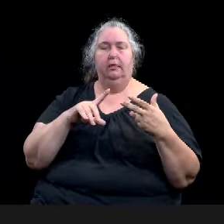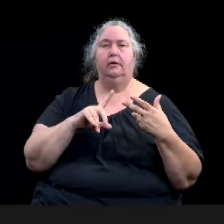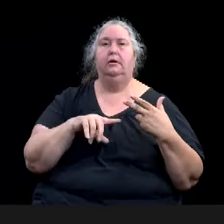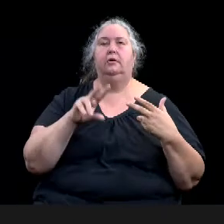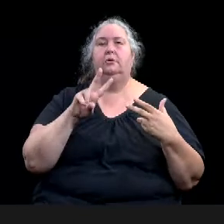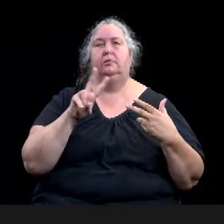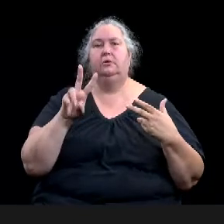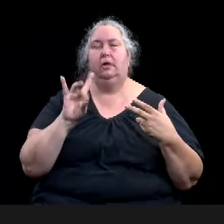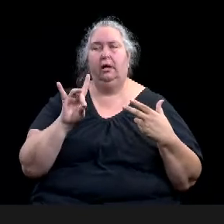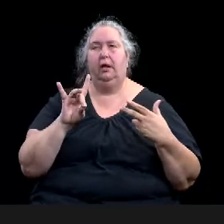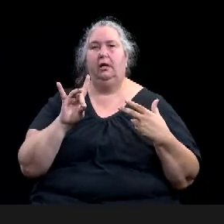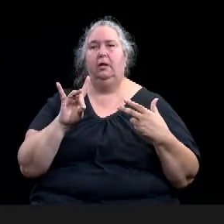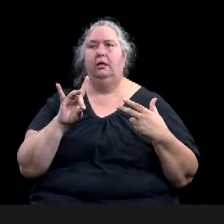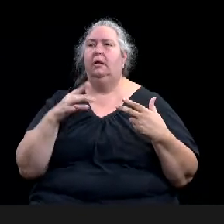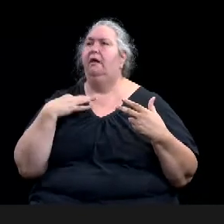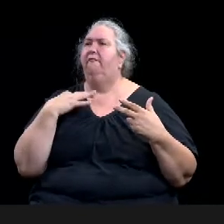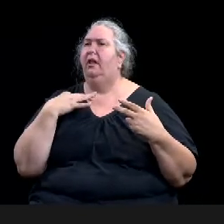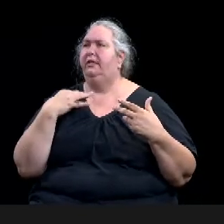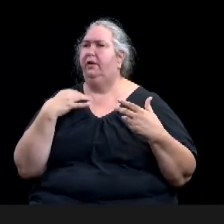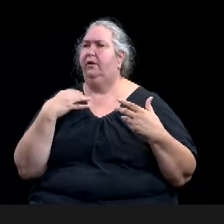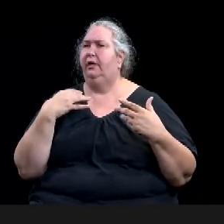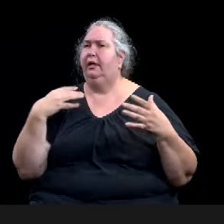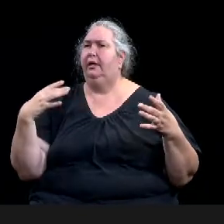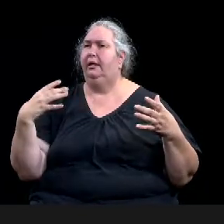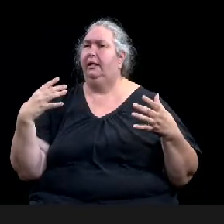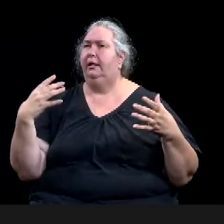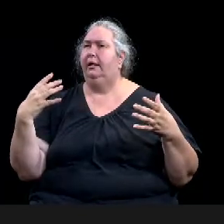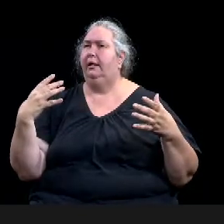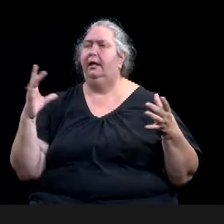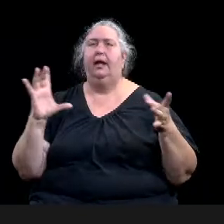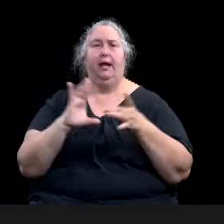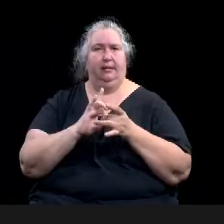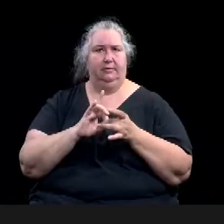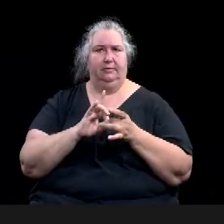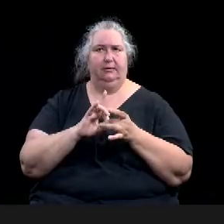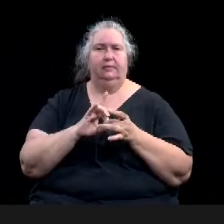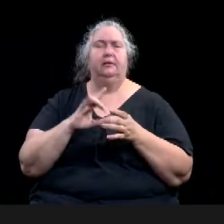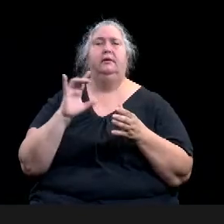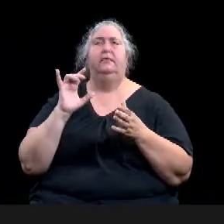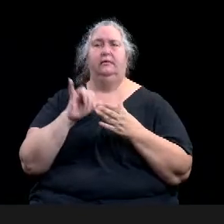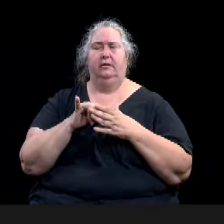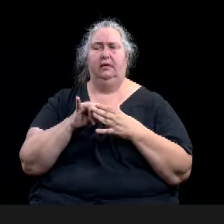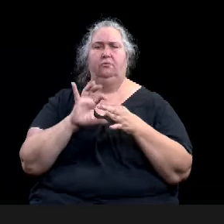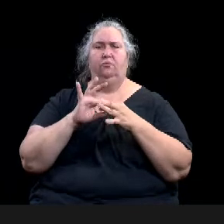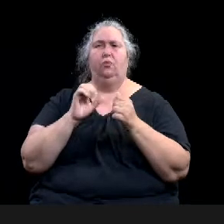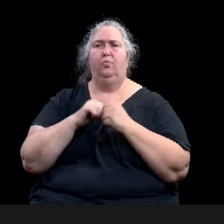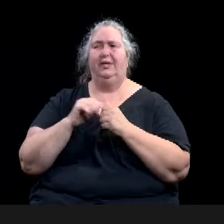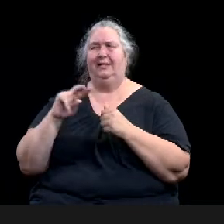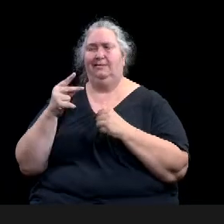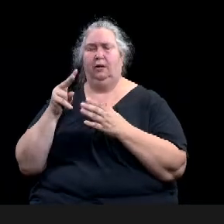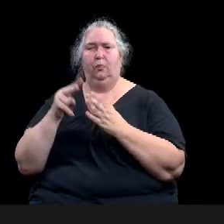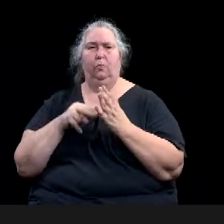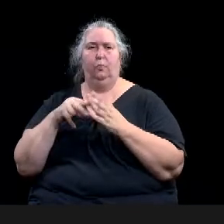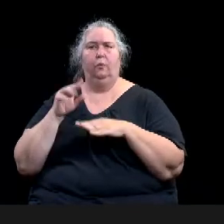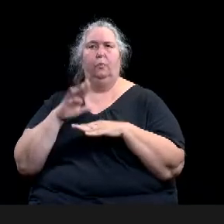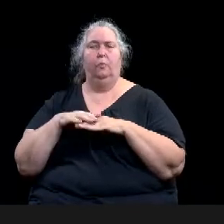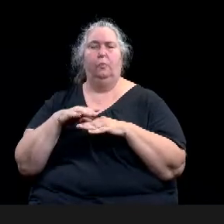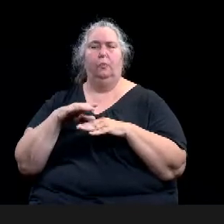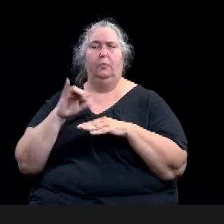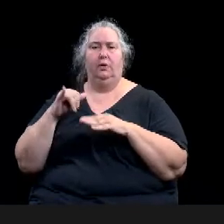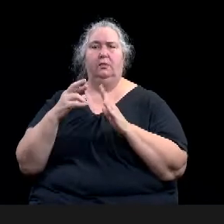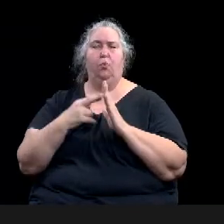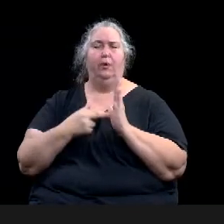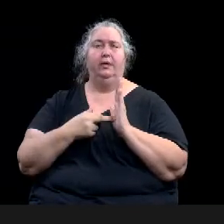readings, uh, on the ordinance. Uh, this is a, uh, three acre, a little over three acre, uh, tract of land at the corner of a Texas